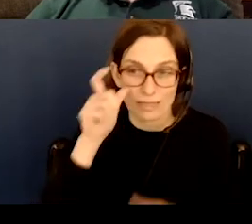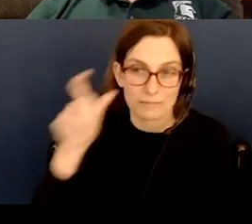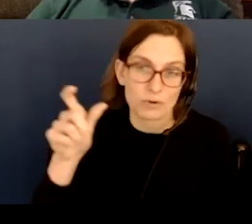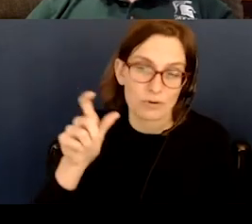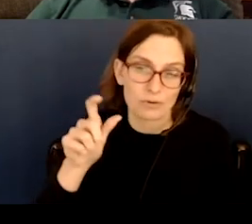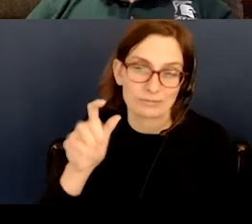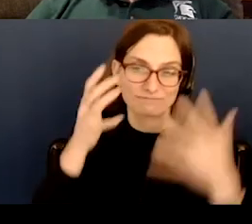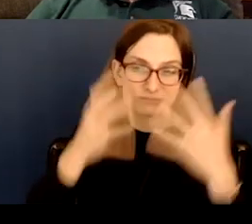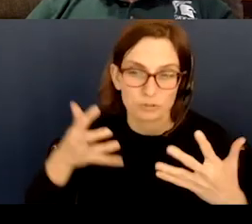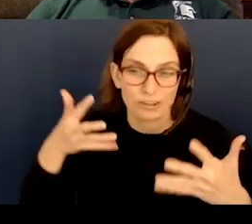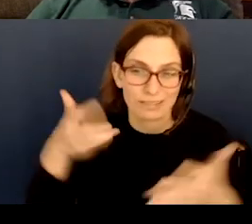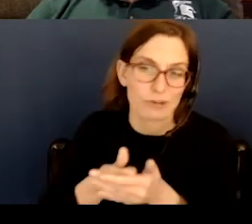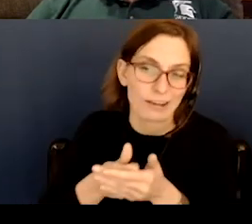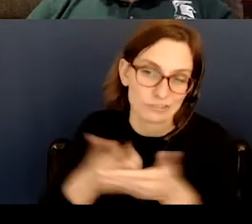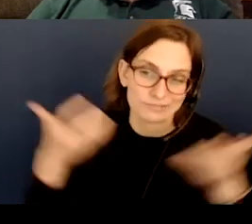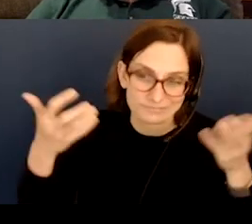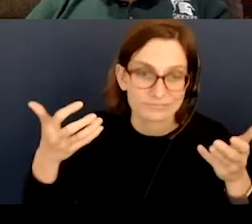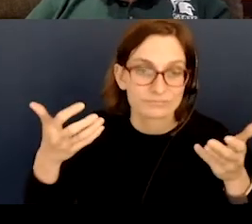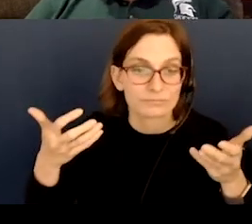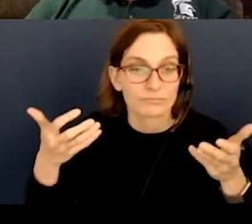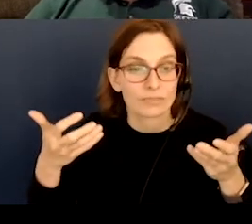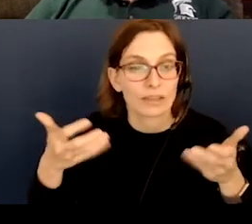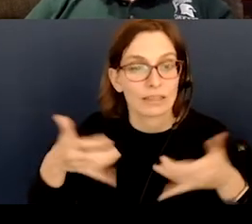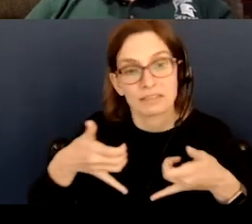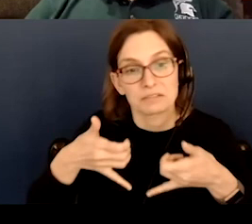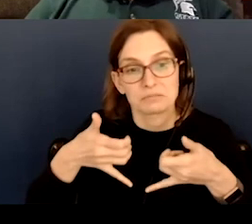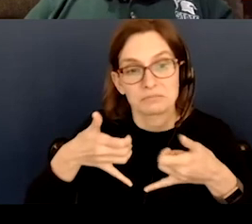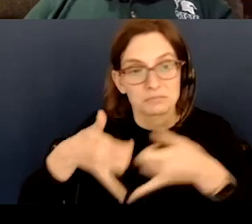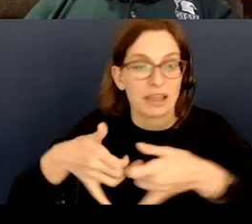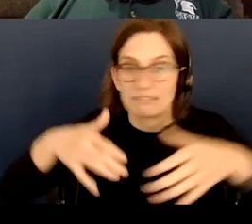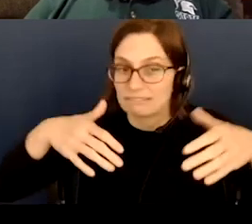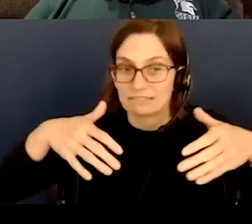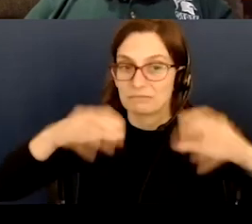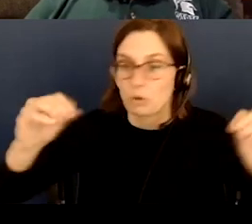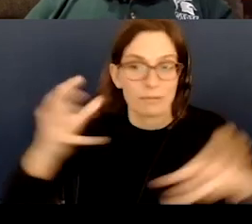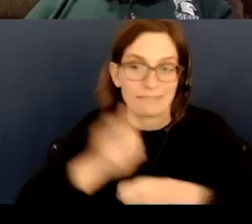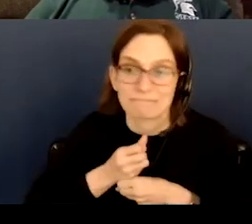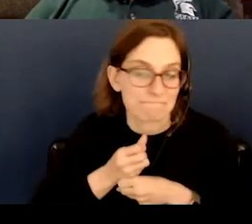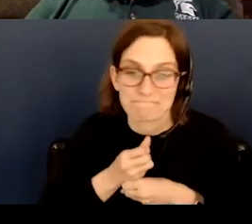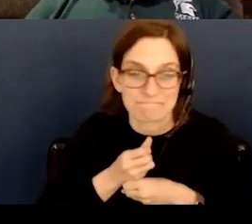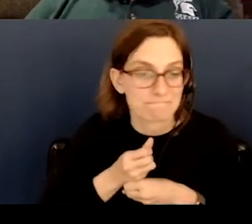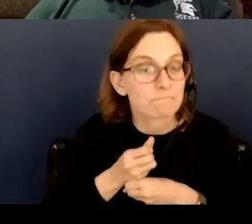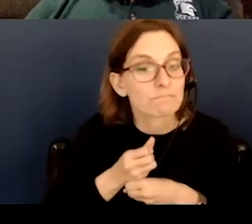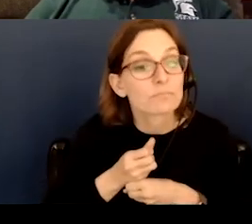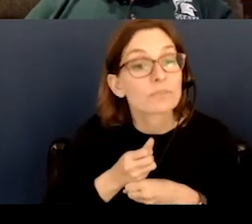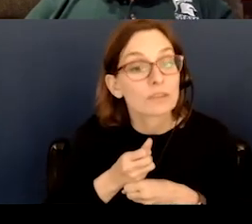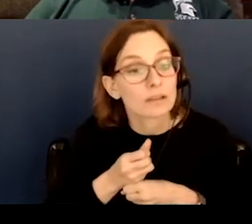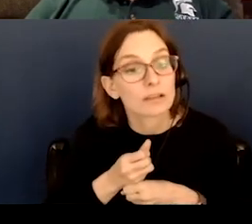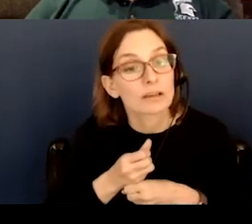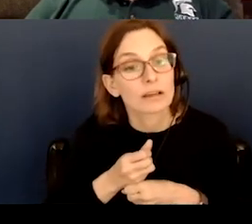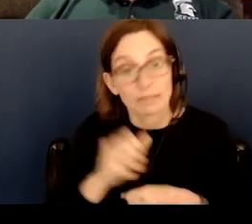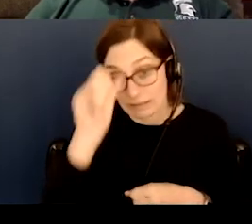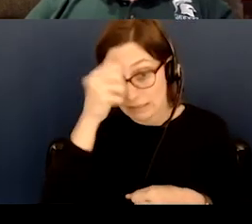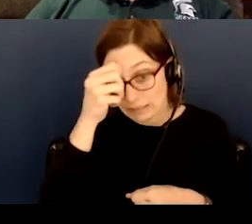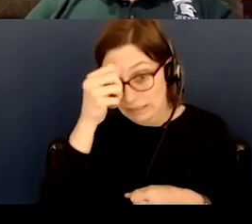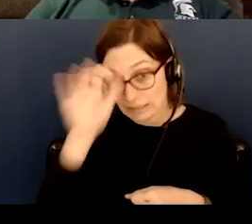the lander crashed and the prize eventually went unclaimed and there's an Israel. So, the, um, Indian space